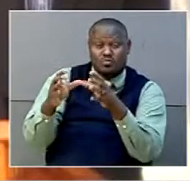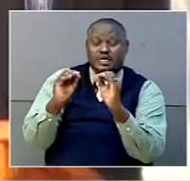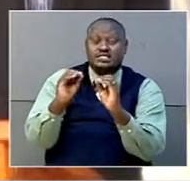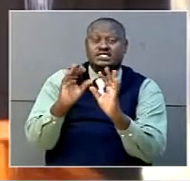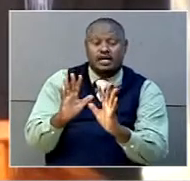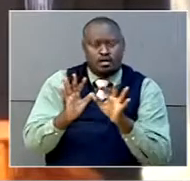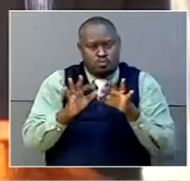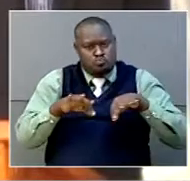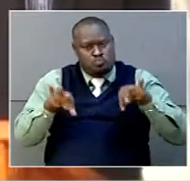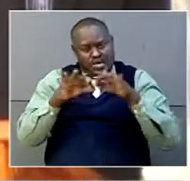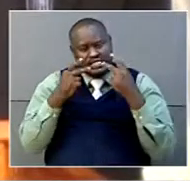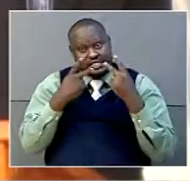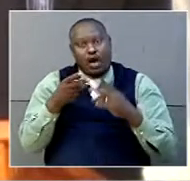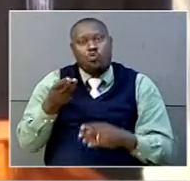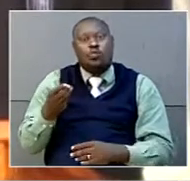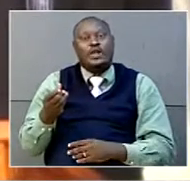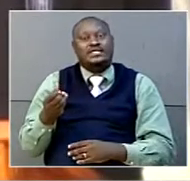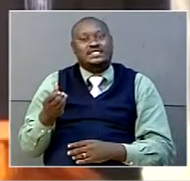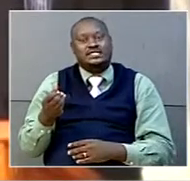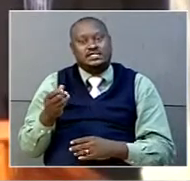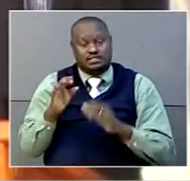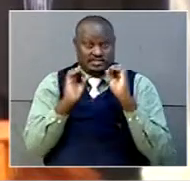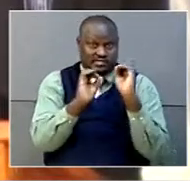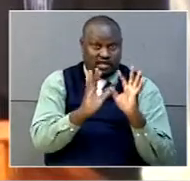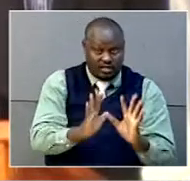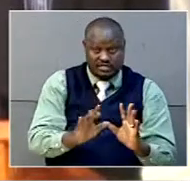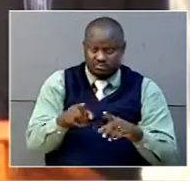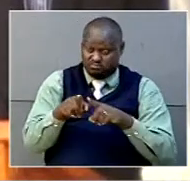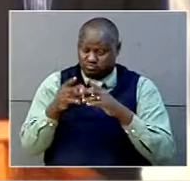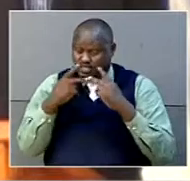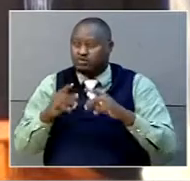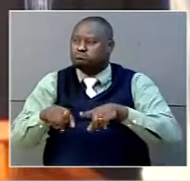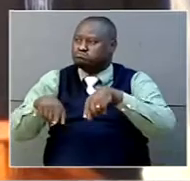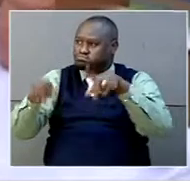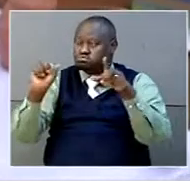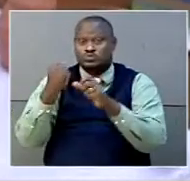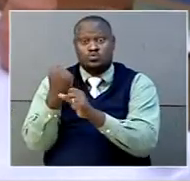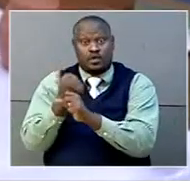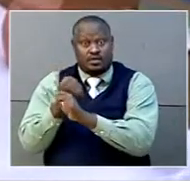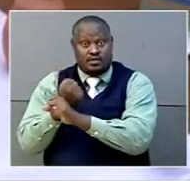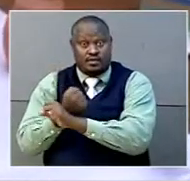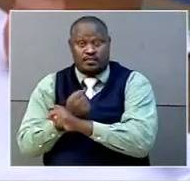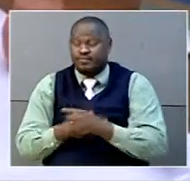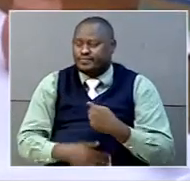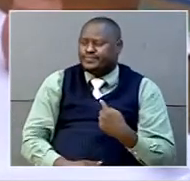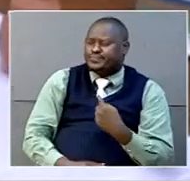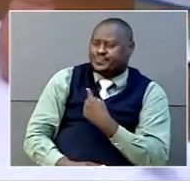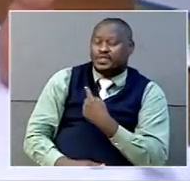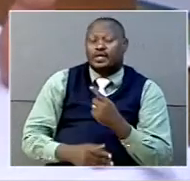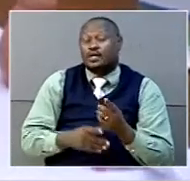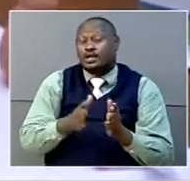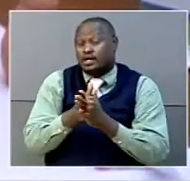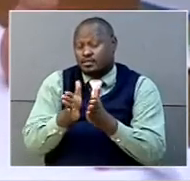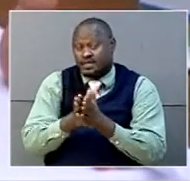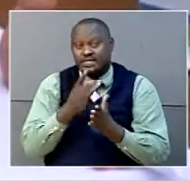let us look at the quality of the teachers that come out as trained teachers in this country. Moolisa also emphasized